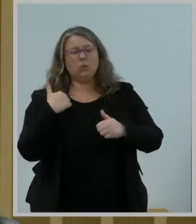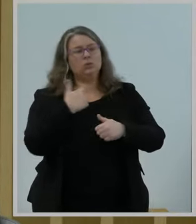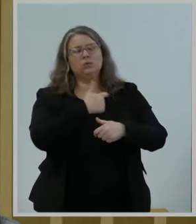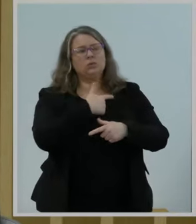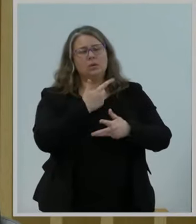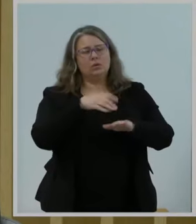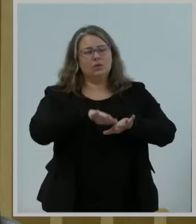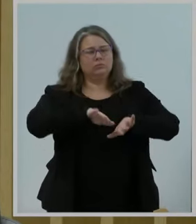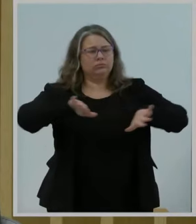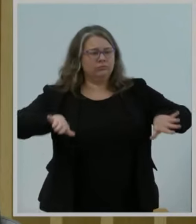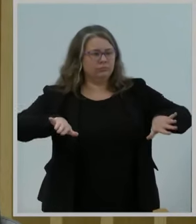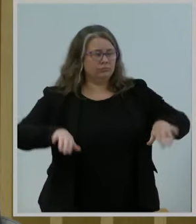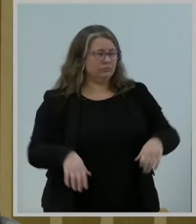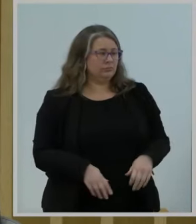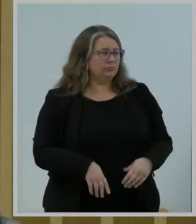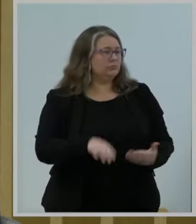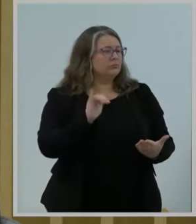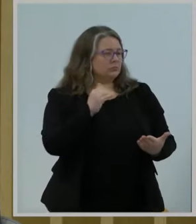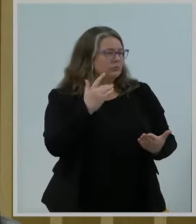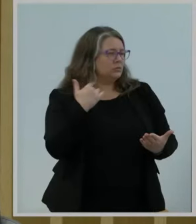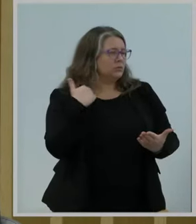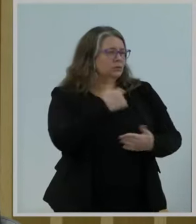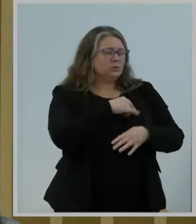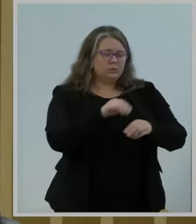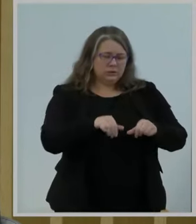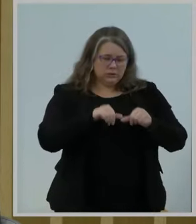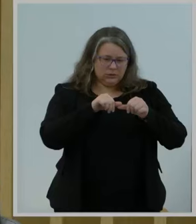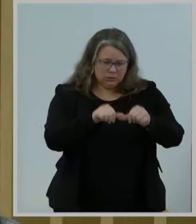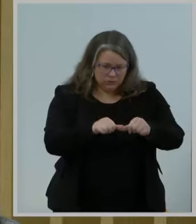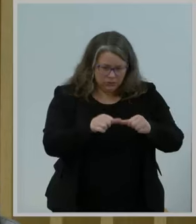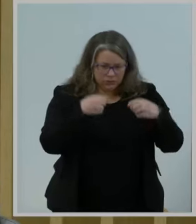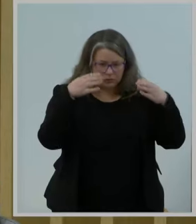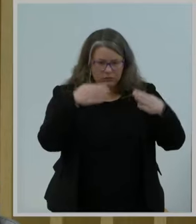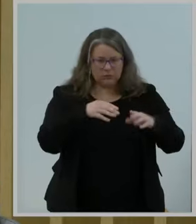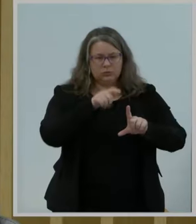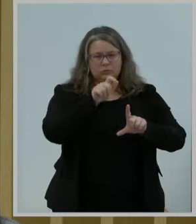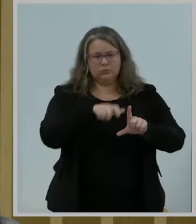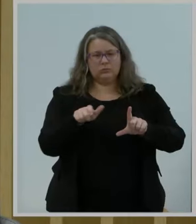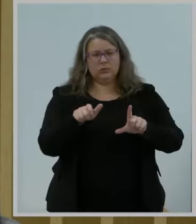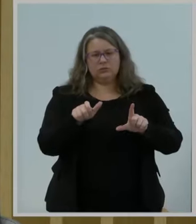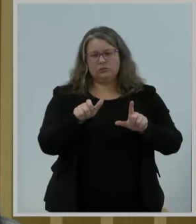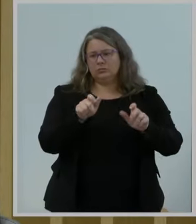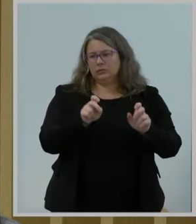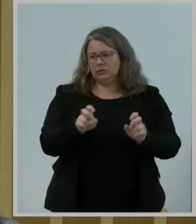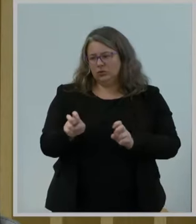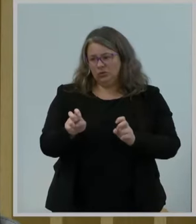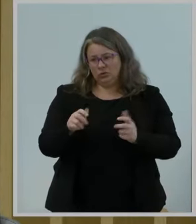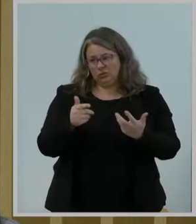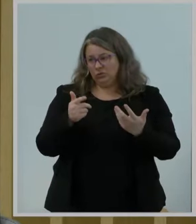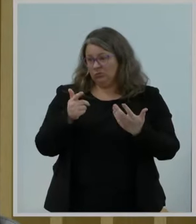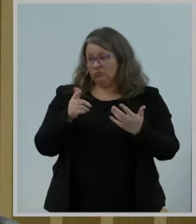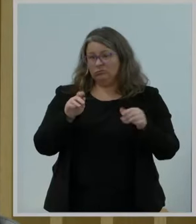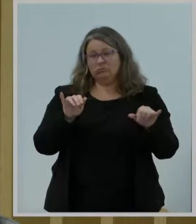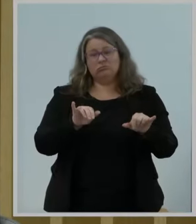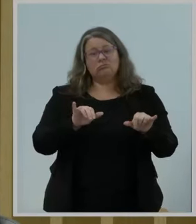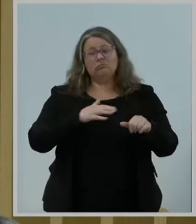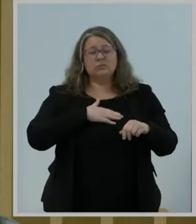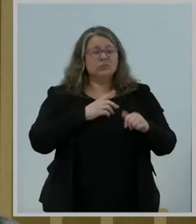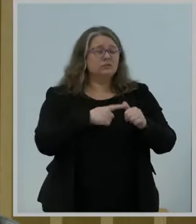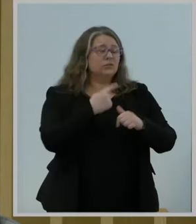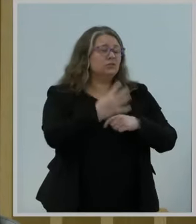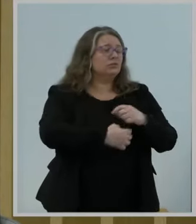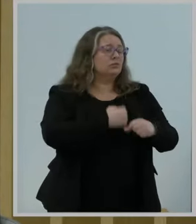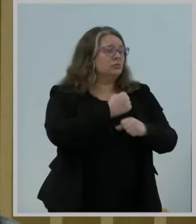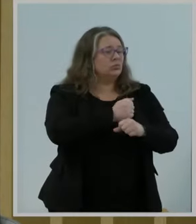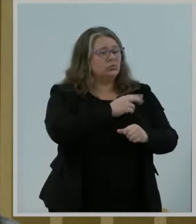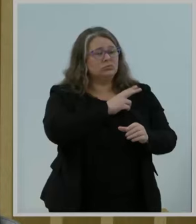on spectrum matters with the same pace and urgency that we did during my first four years on the job. In fact, I put out a spectrum